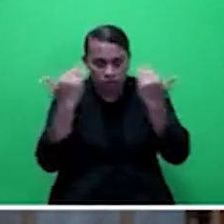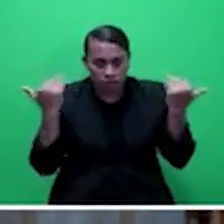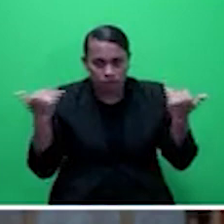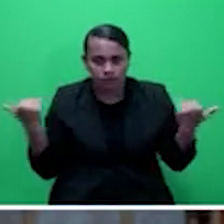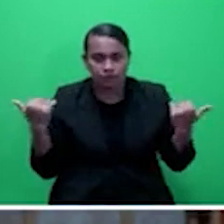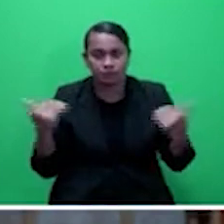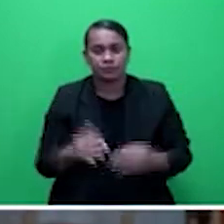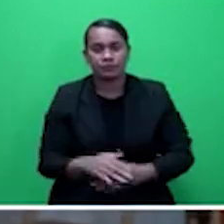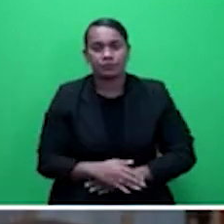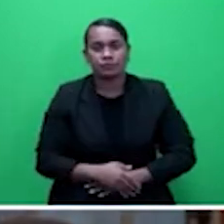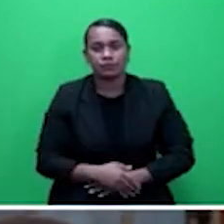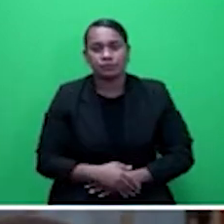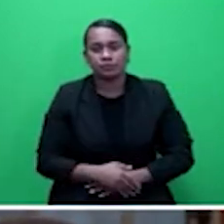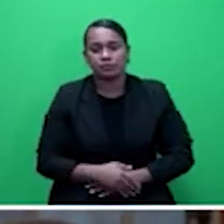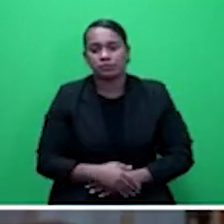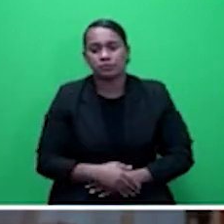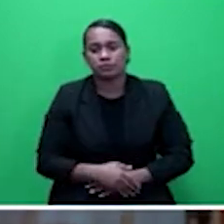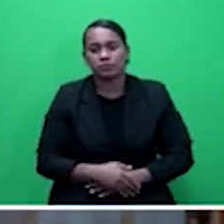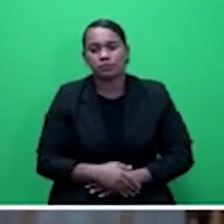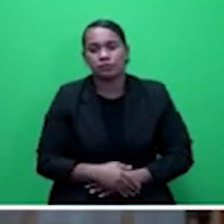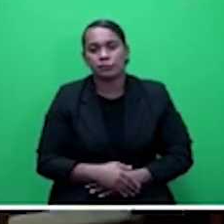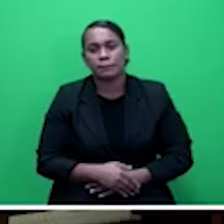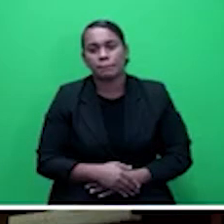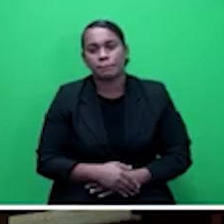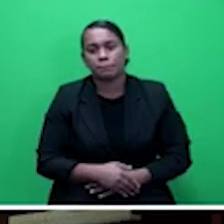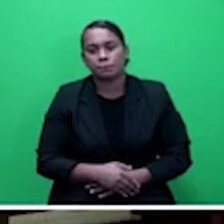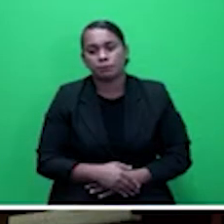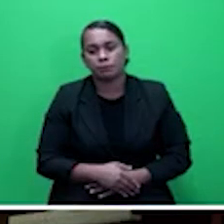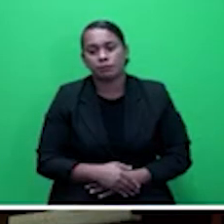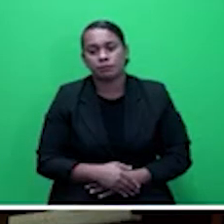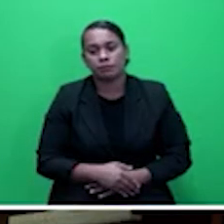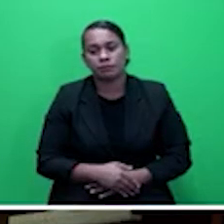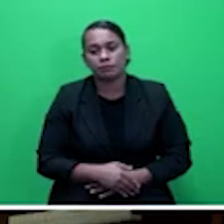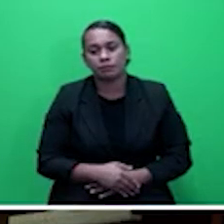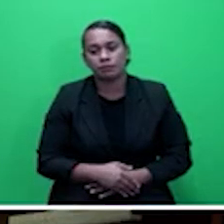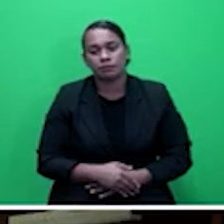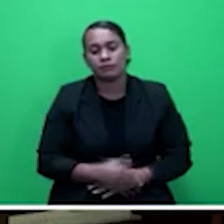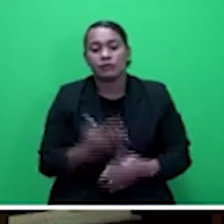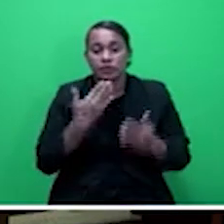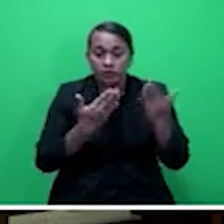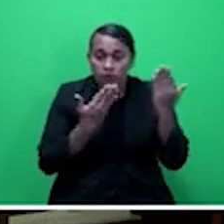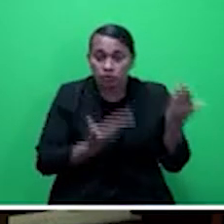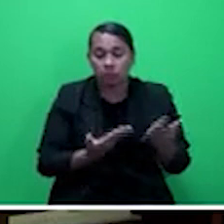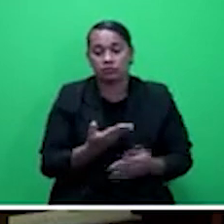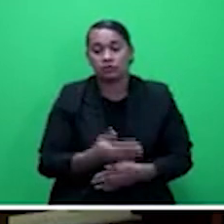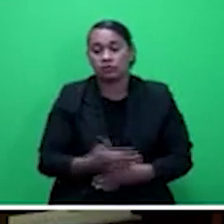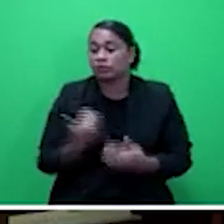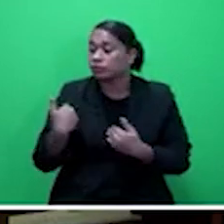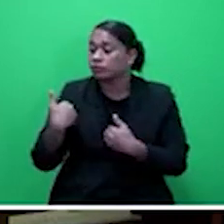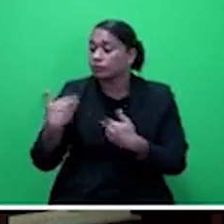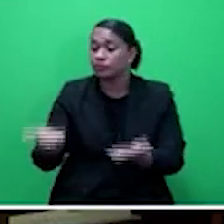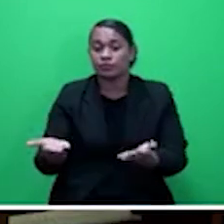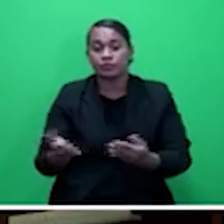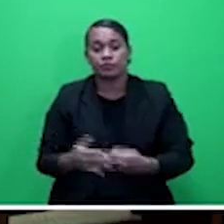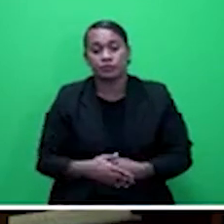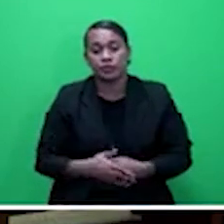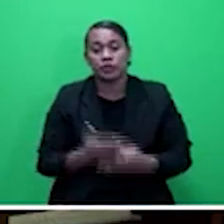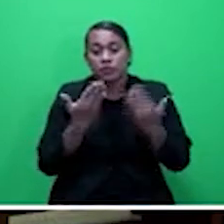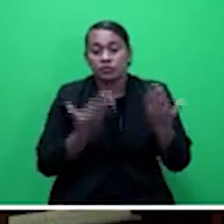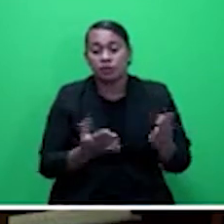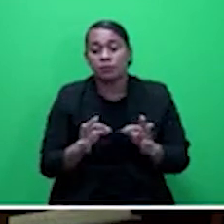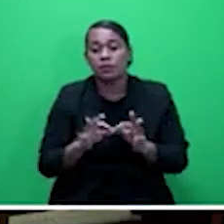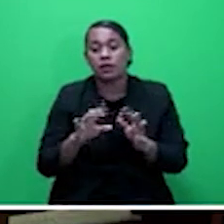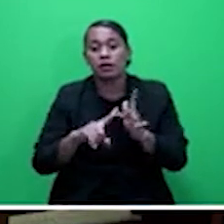I thank the Honourable, I give the floor to the Honourable Behem and Prashad. Do you have the floor?